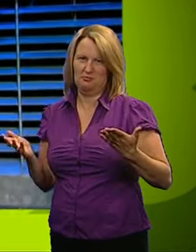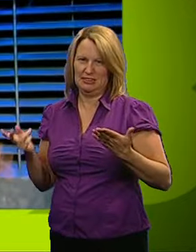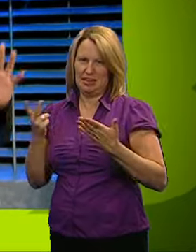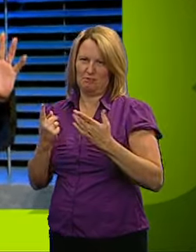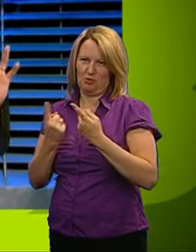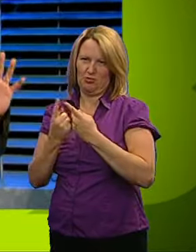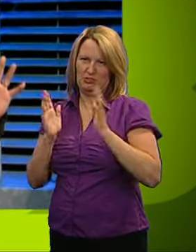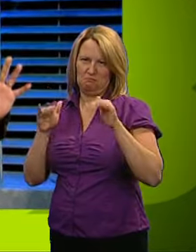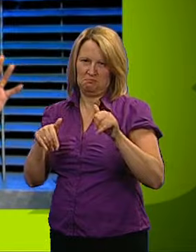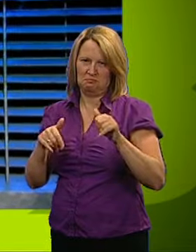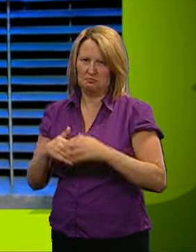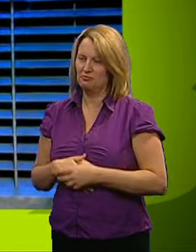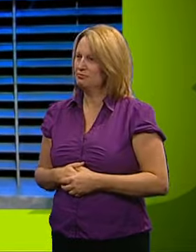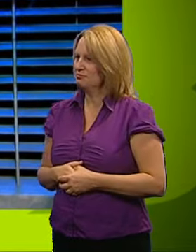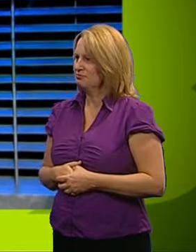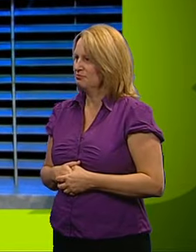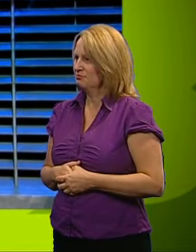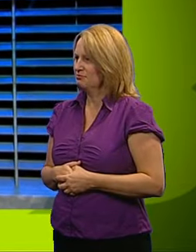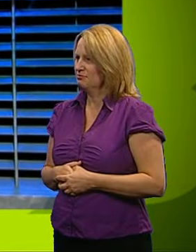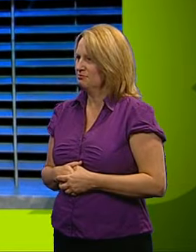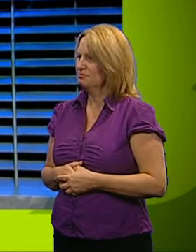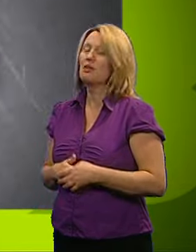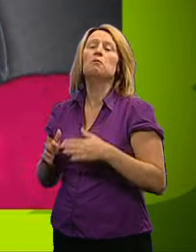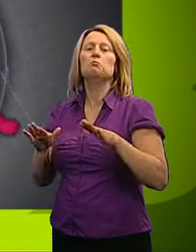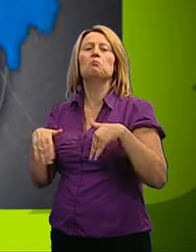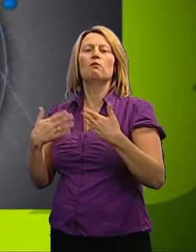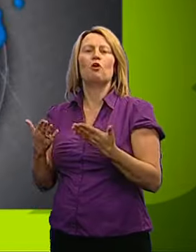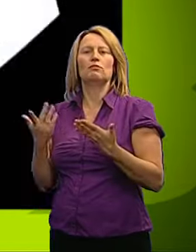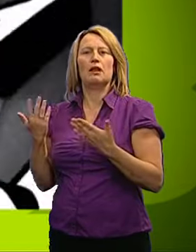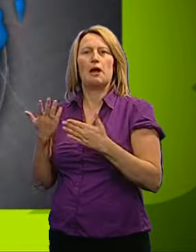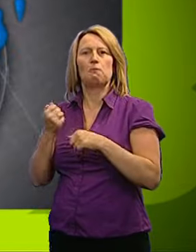that sort of thing. Anyway, let's move on to something far more important. It is time for...